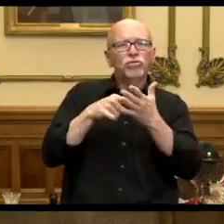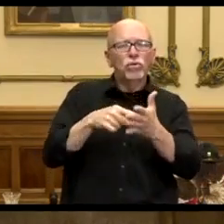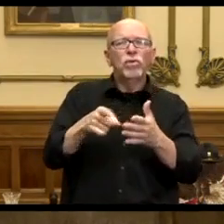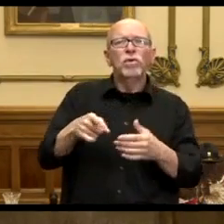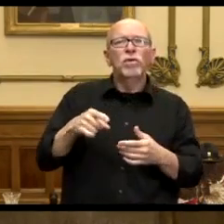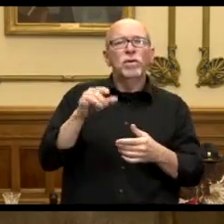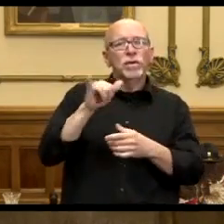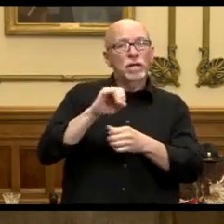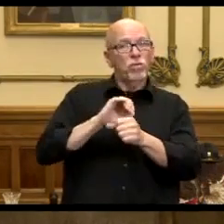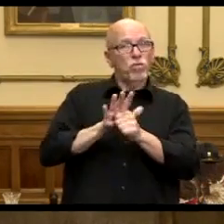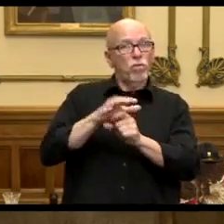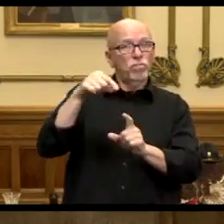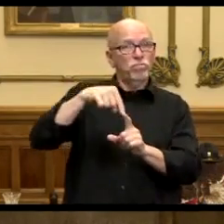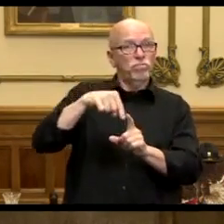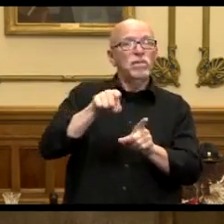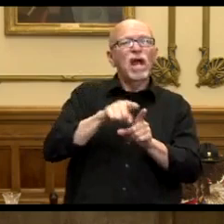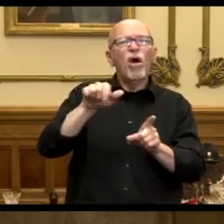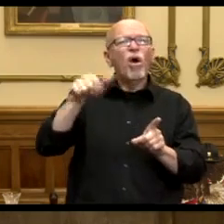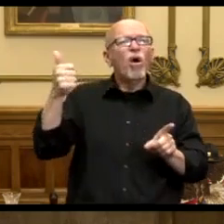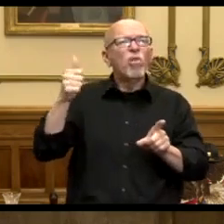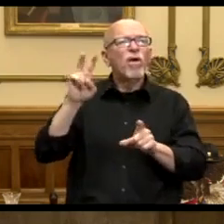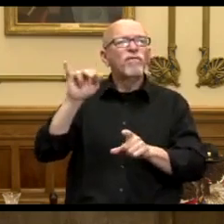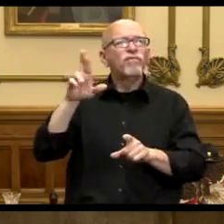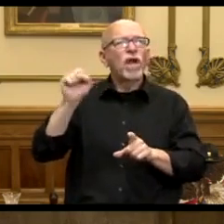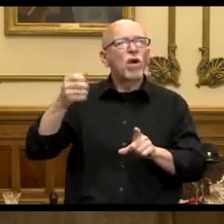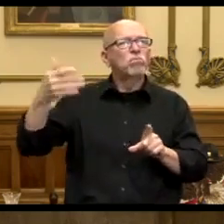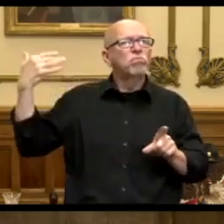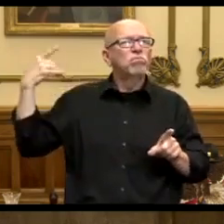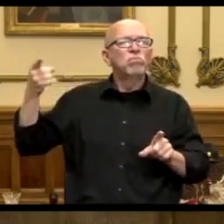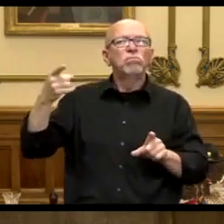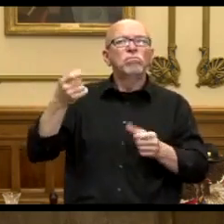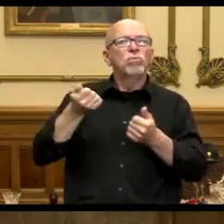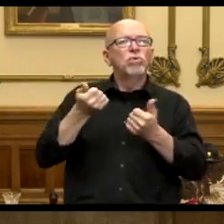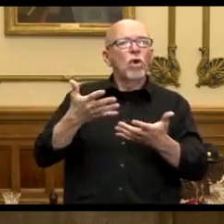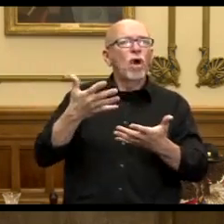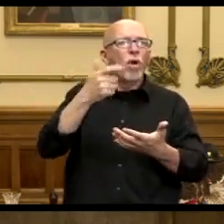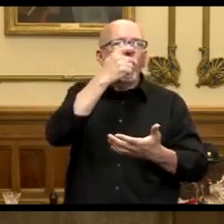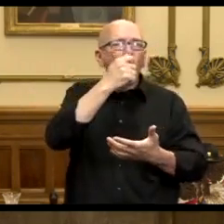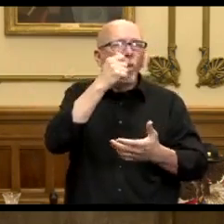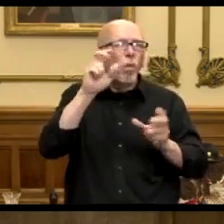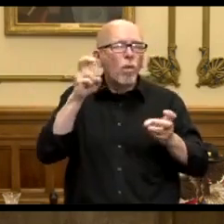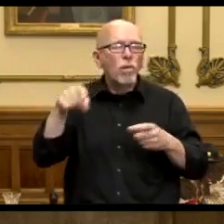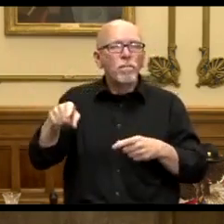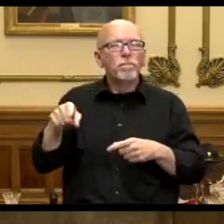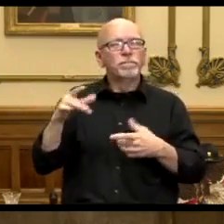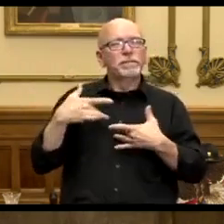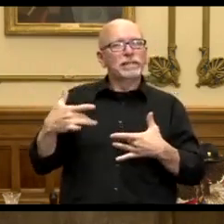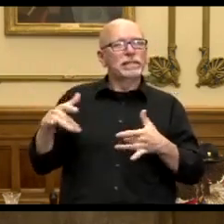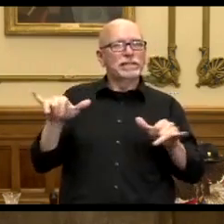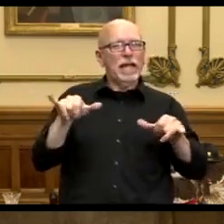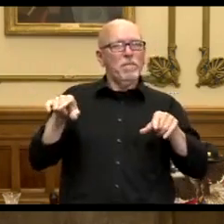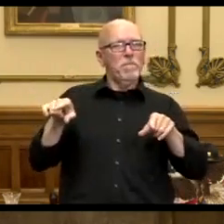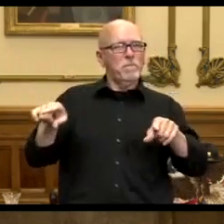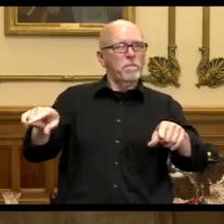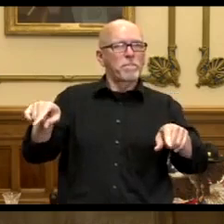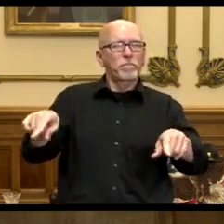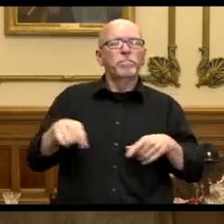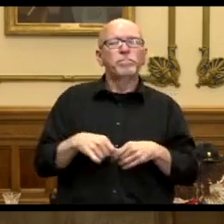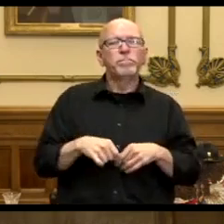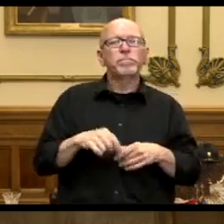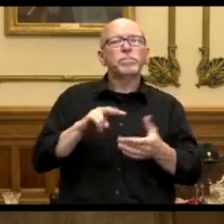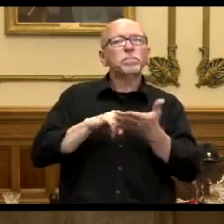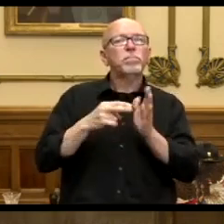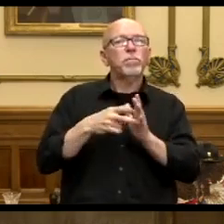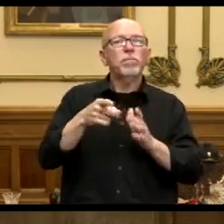this coronavirus, like other coronaviruses, those viruses that cause the common cold, tend to behave the same way. And that is that,